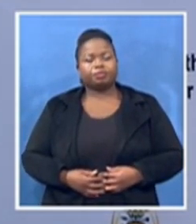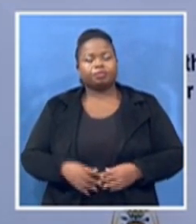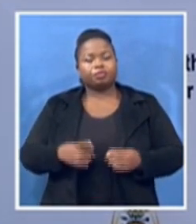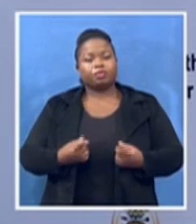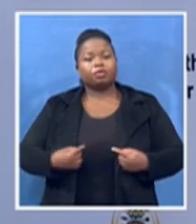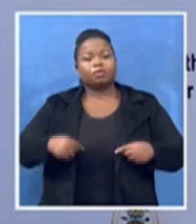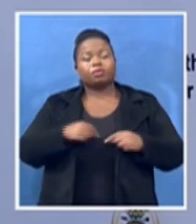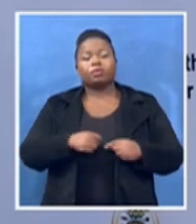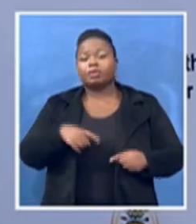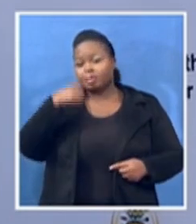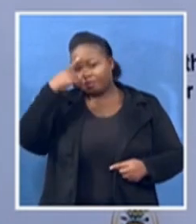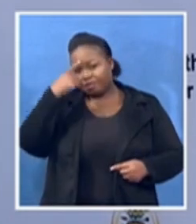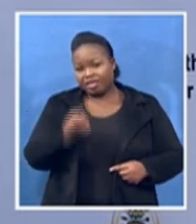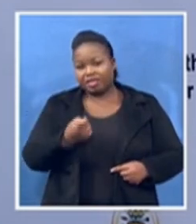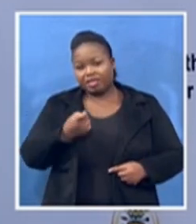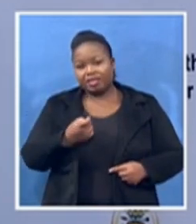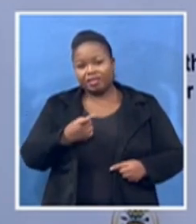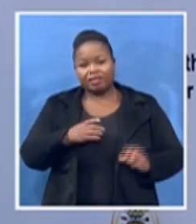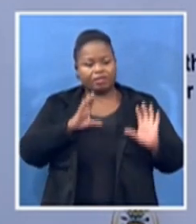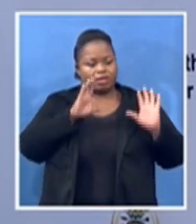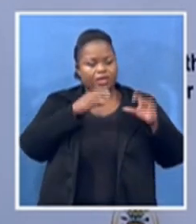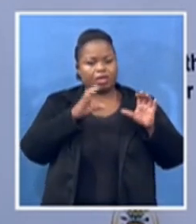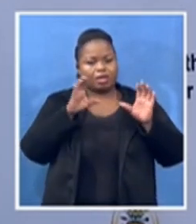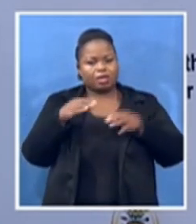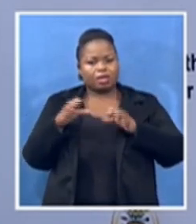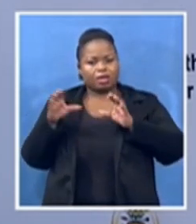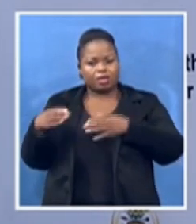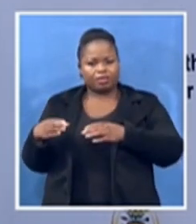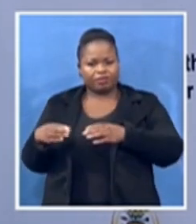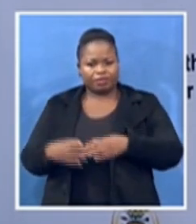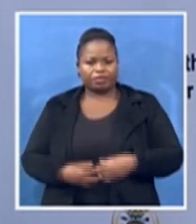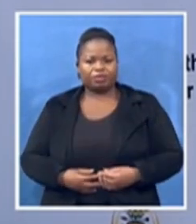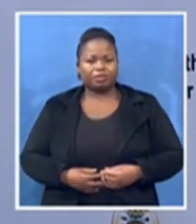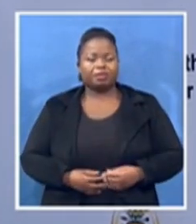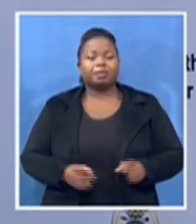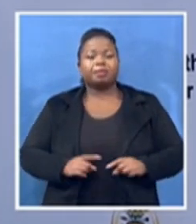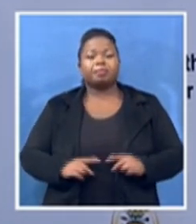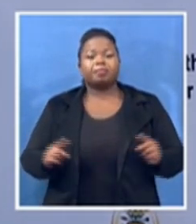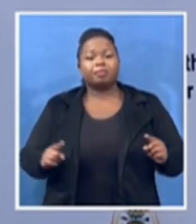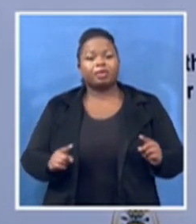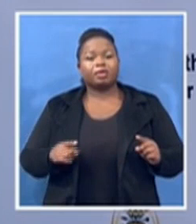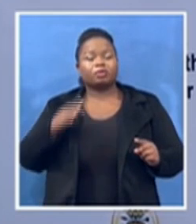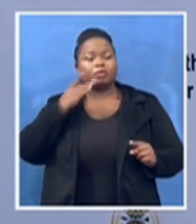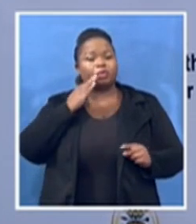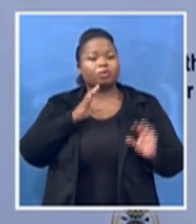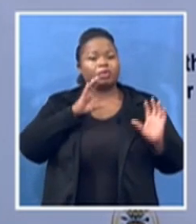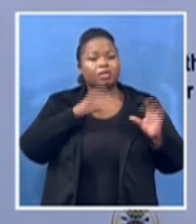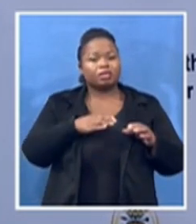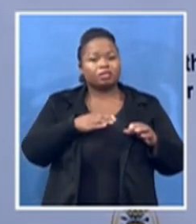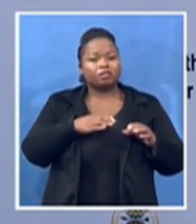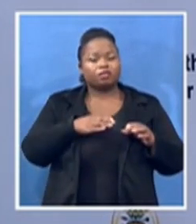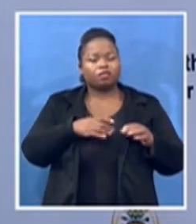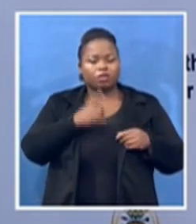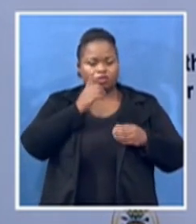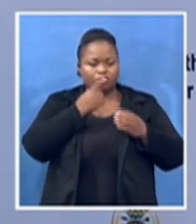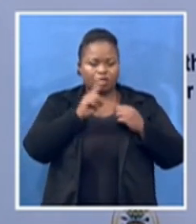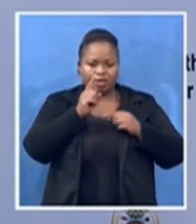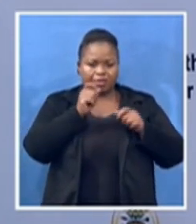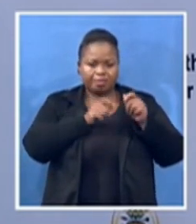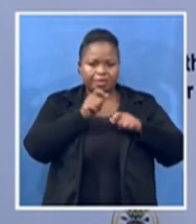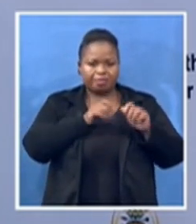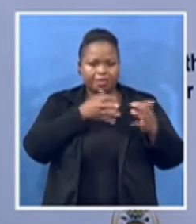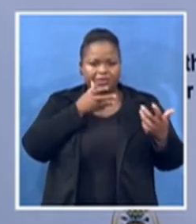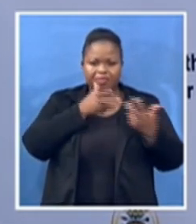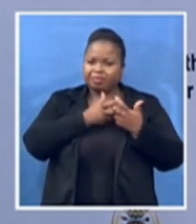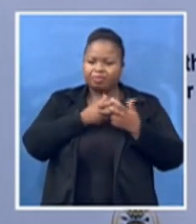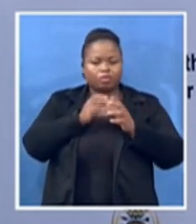you know, but classifications of the right kind, not discrimination and